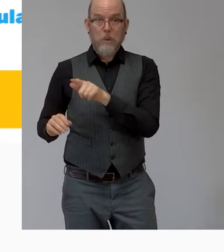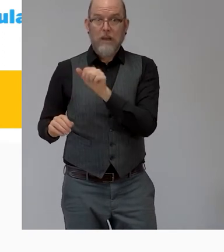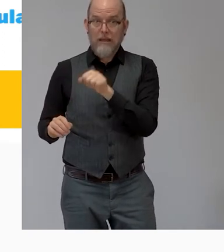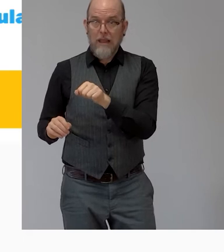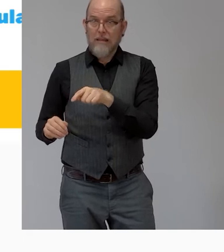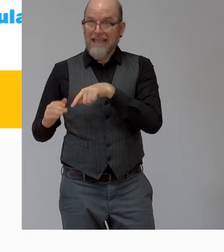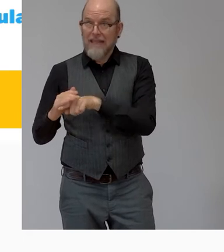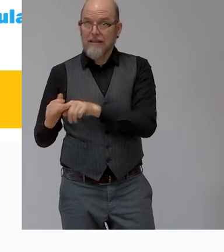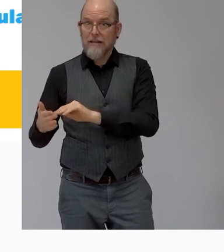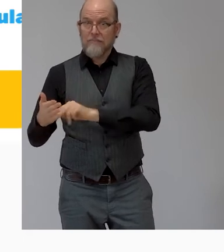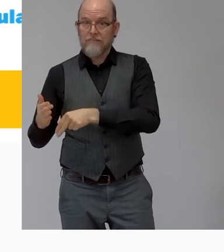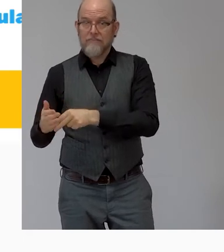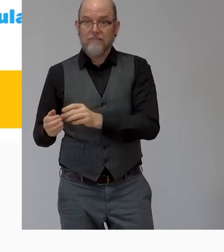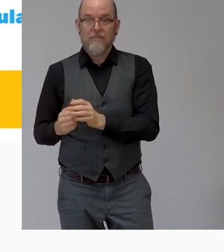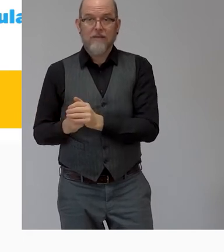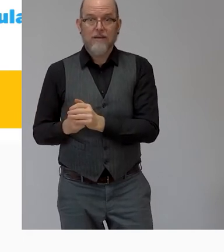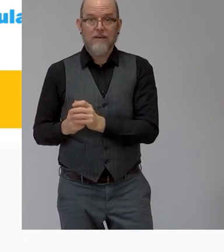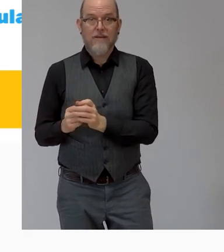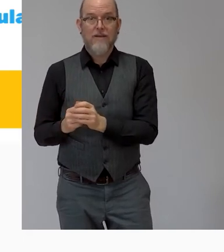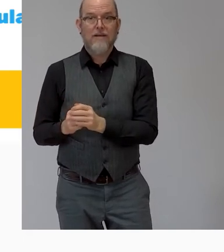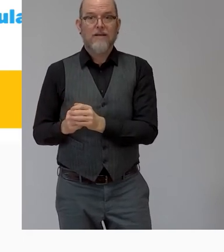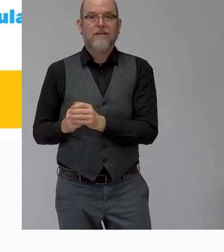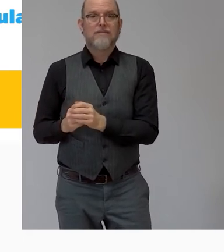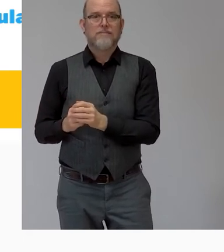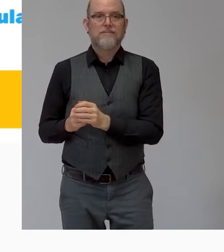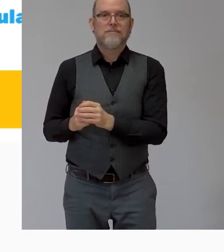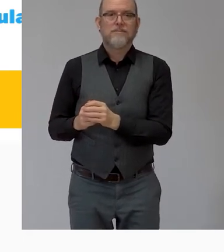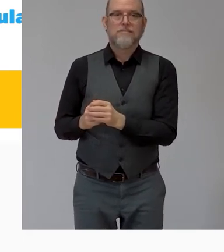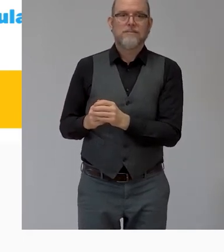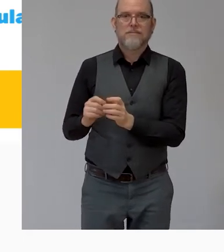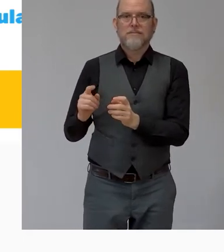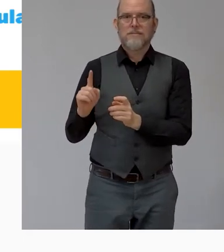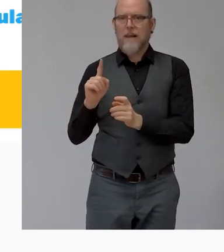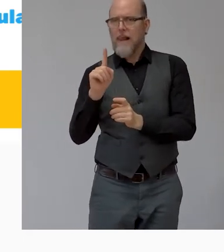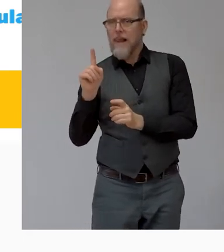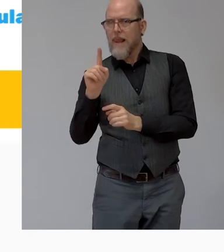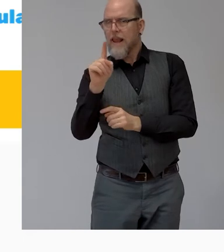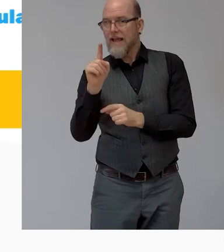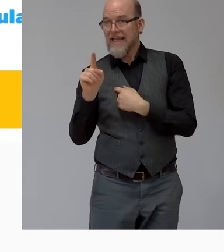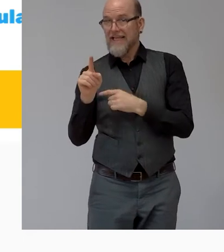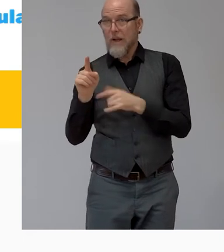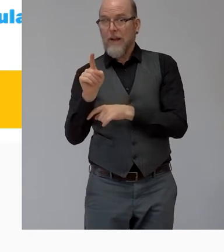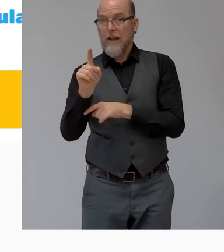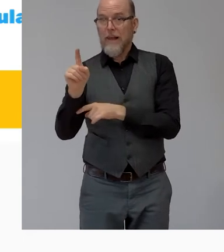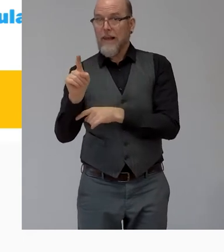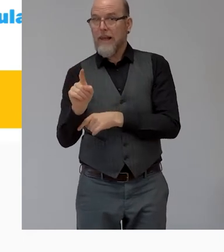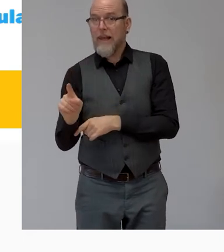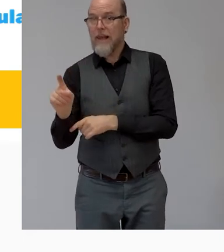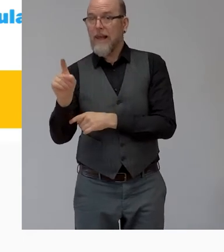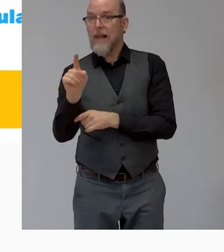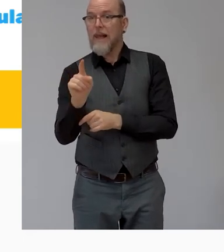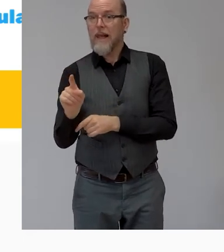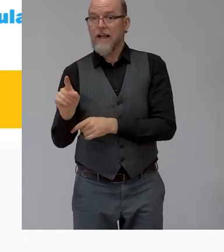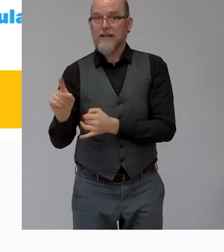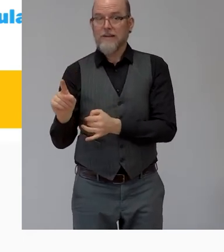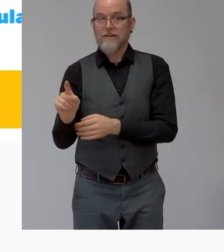now of course the cursor here is giving you a little bit of trouble and when we uh try to go uh to the